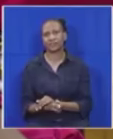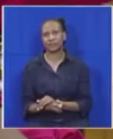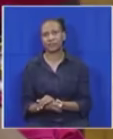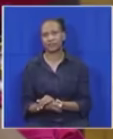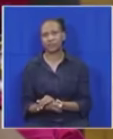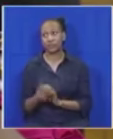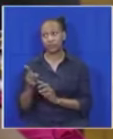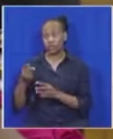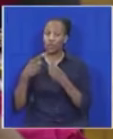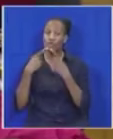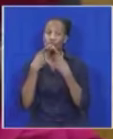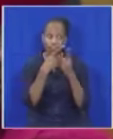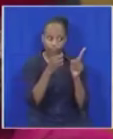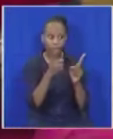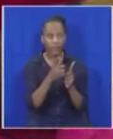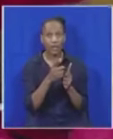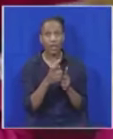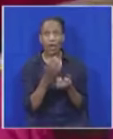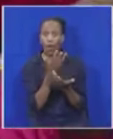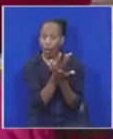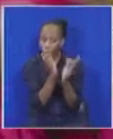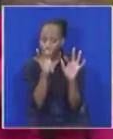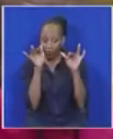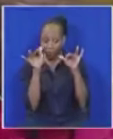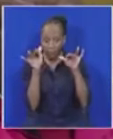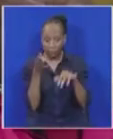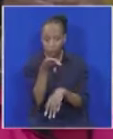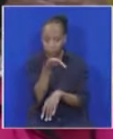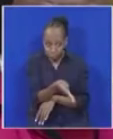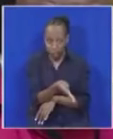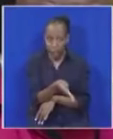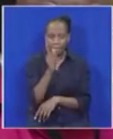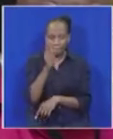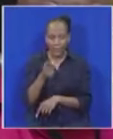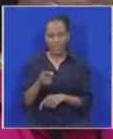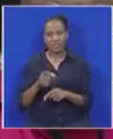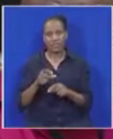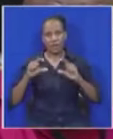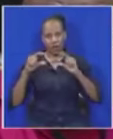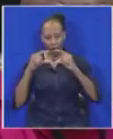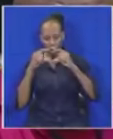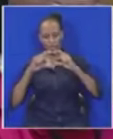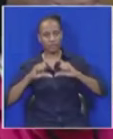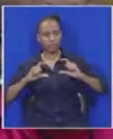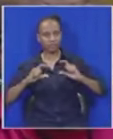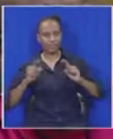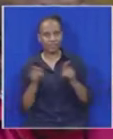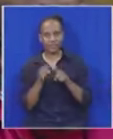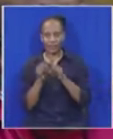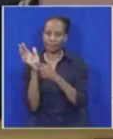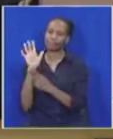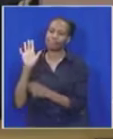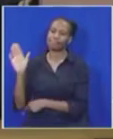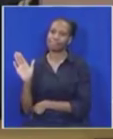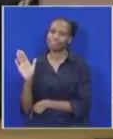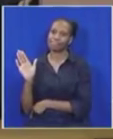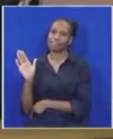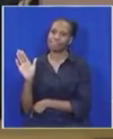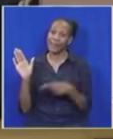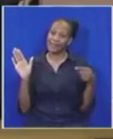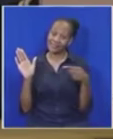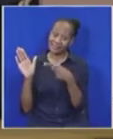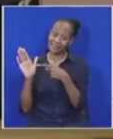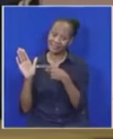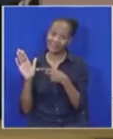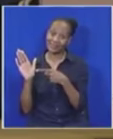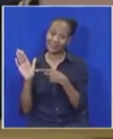that order. Everybody that is in here must have this card and must have been sworn in in terms of his oath of office. Those